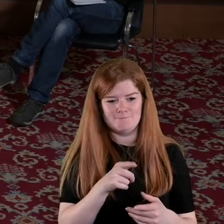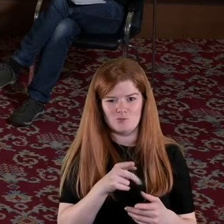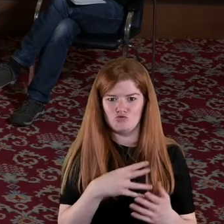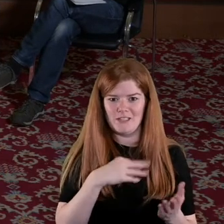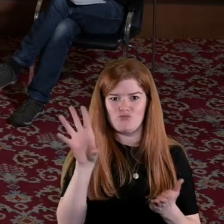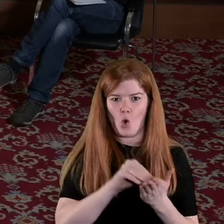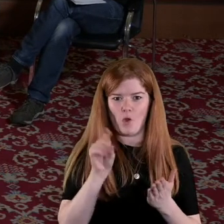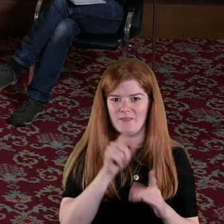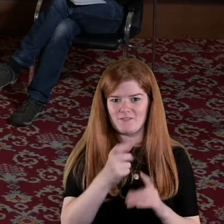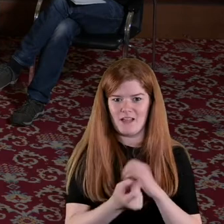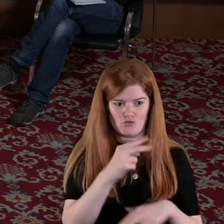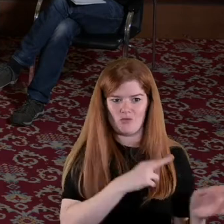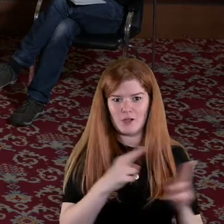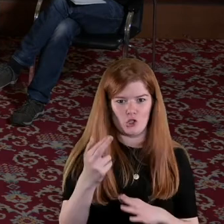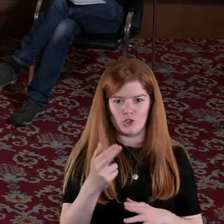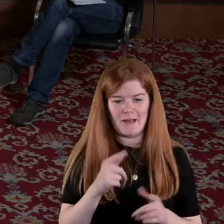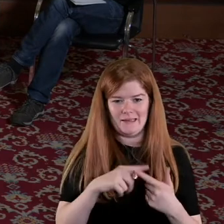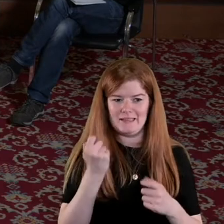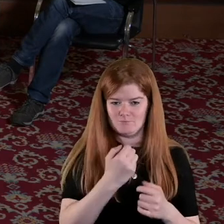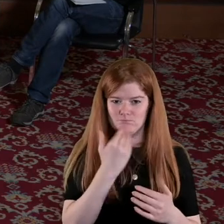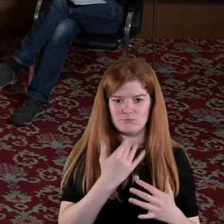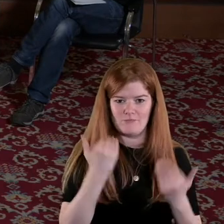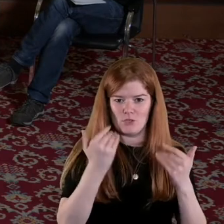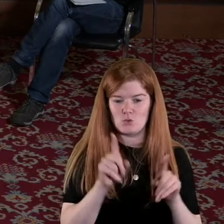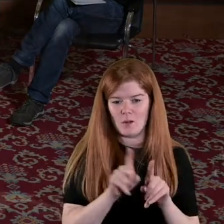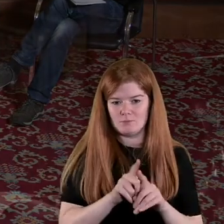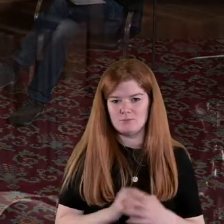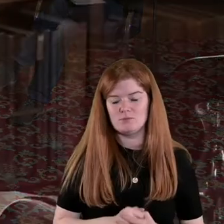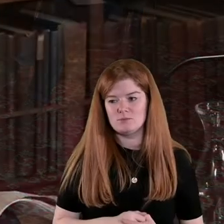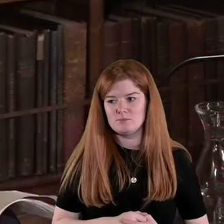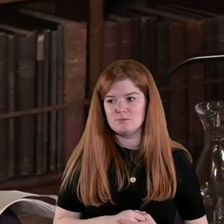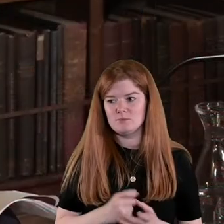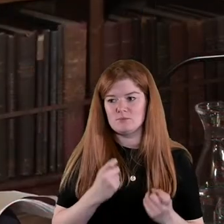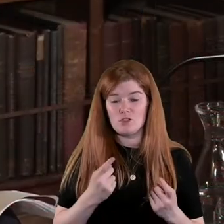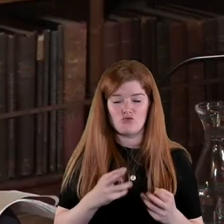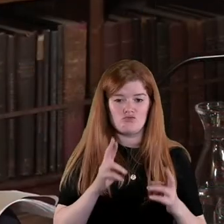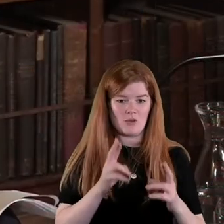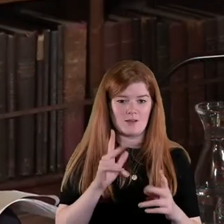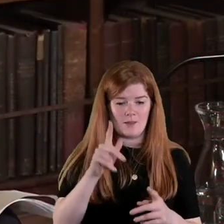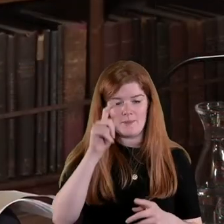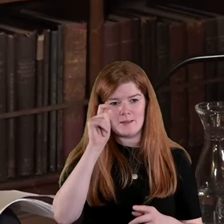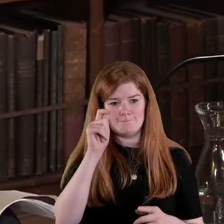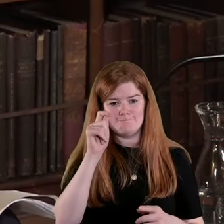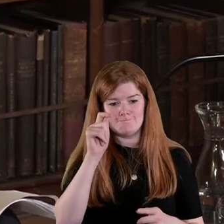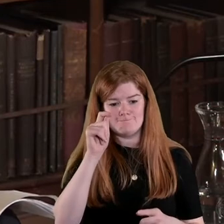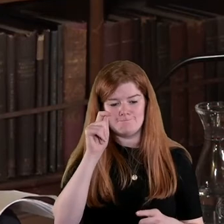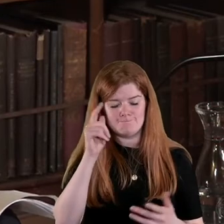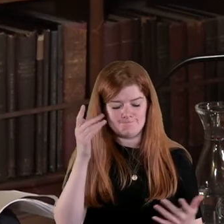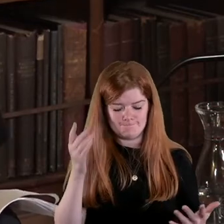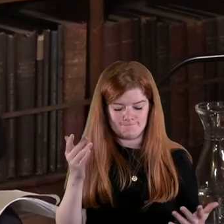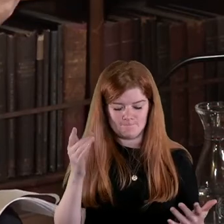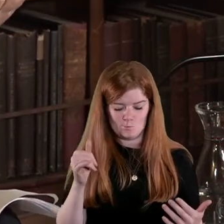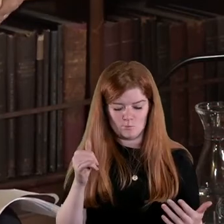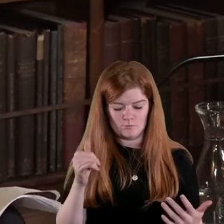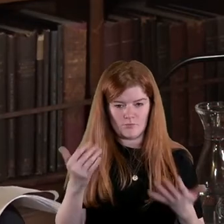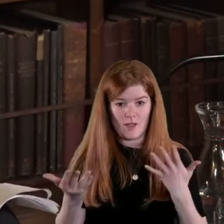record these on a very regular basis and give a lot of detail as well so I think that I suppose